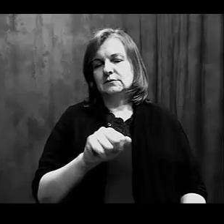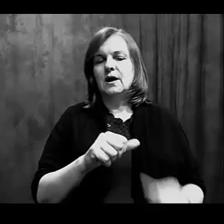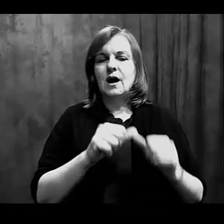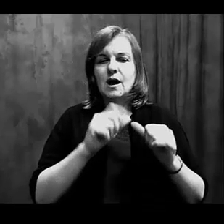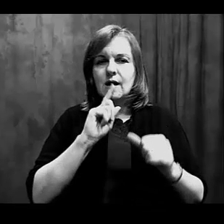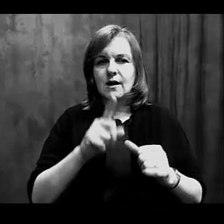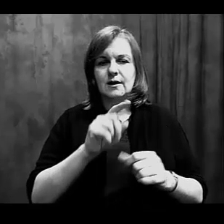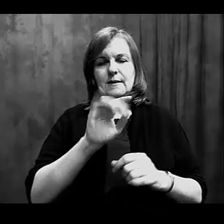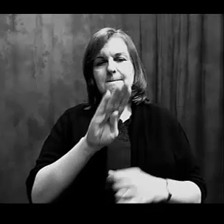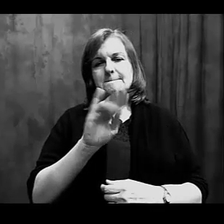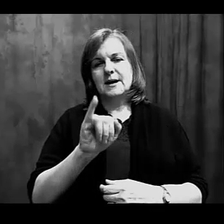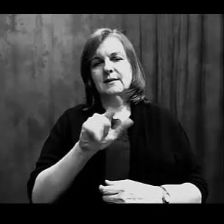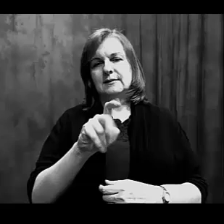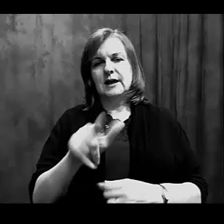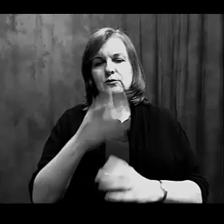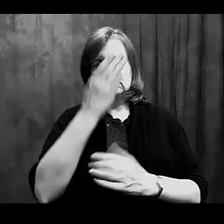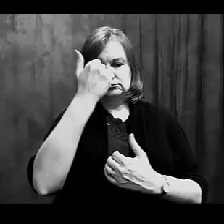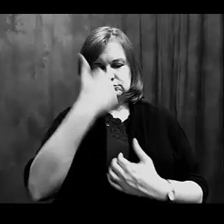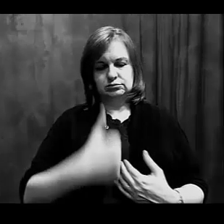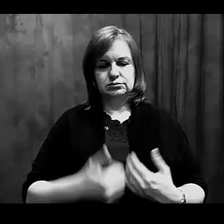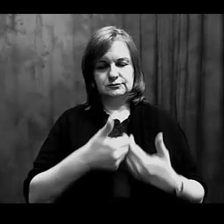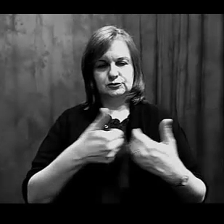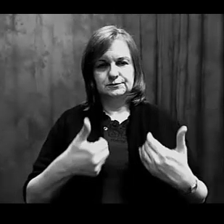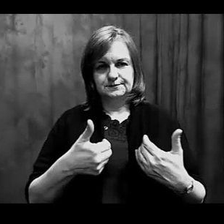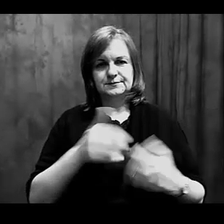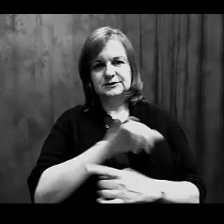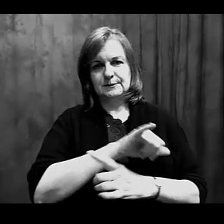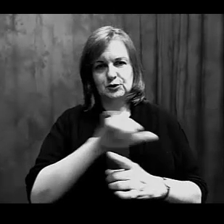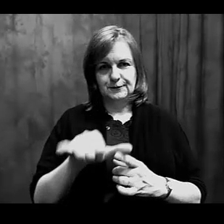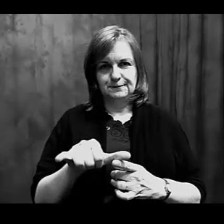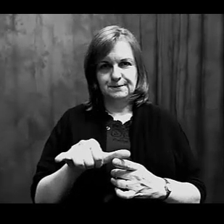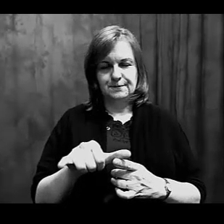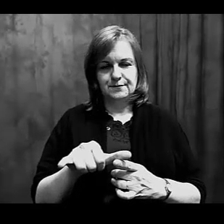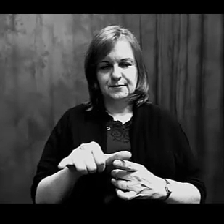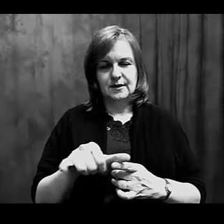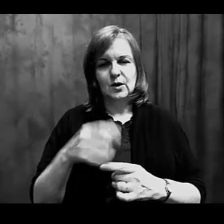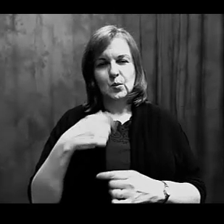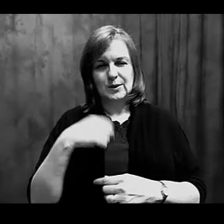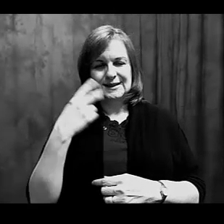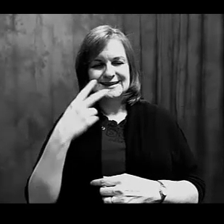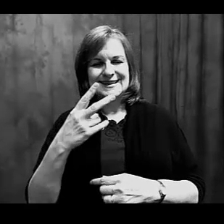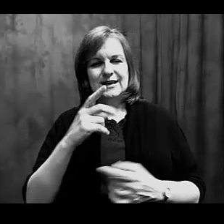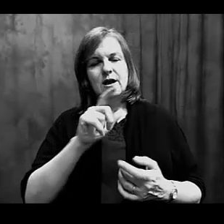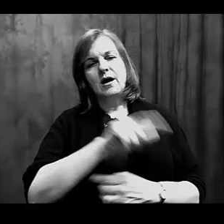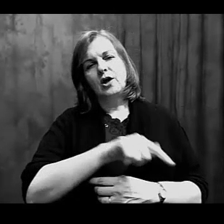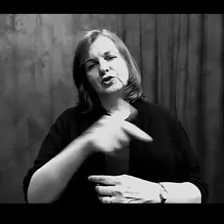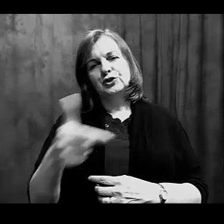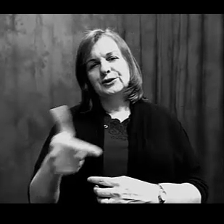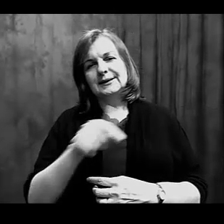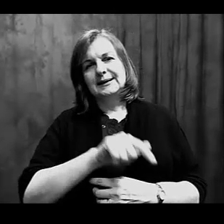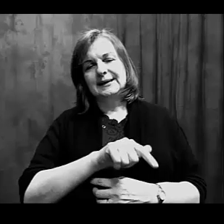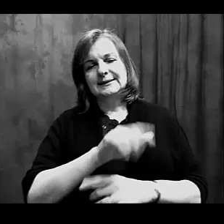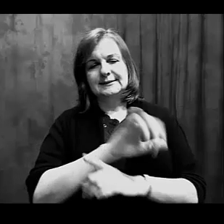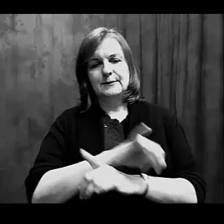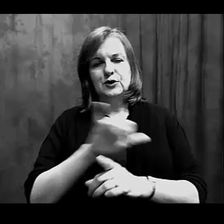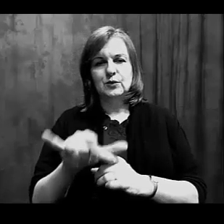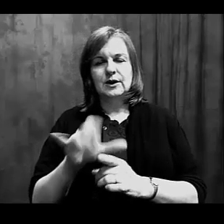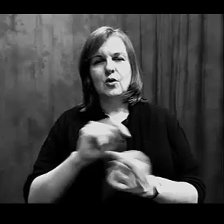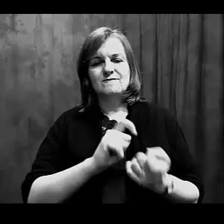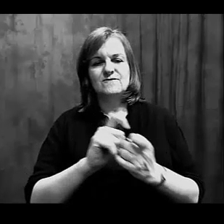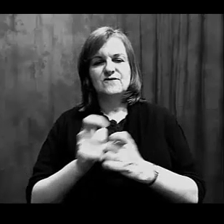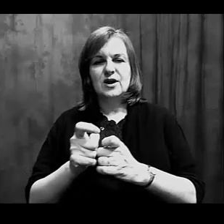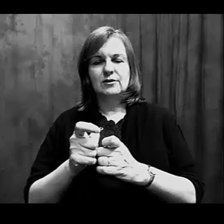what we usually look for is what we call variations in symmetry or alternating